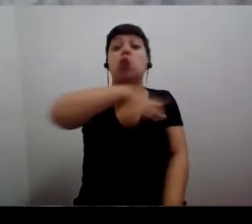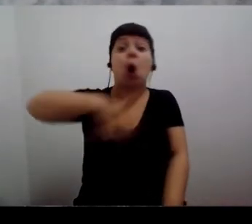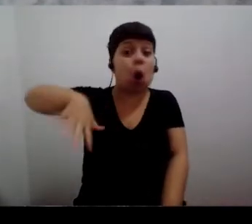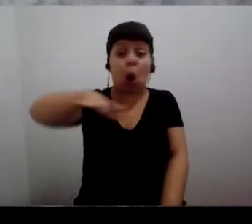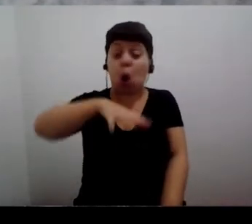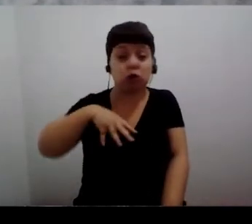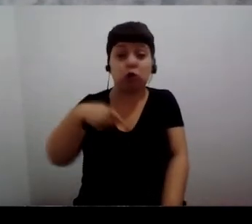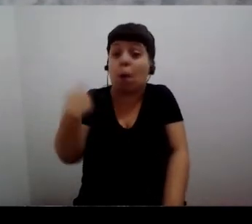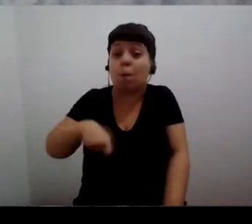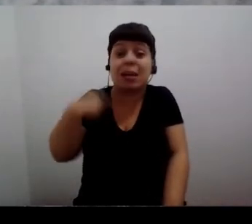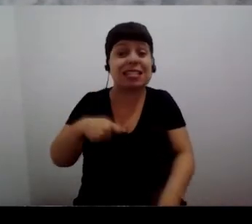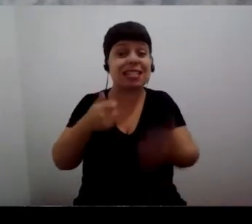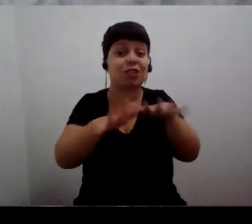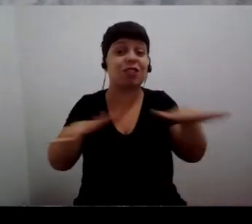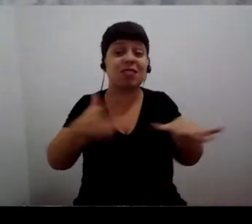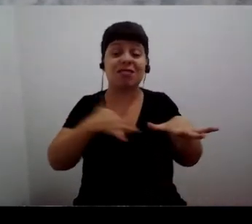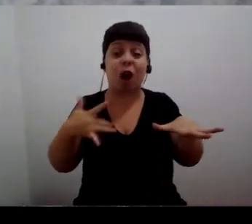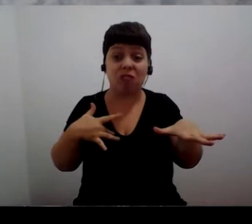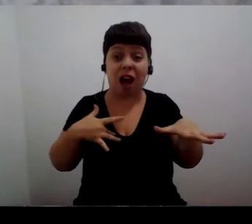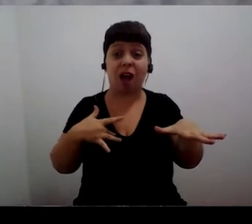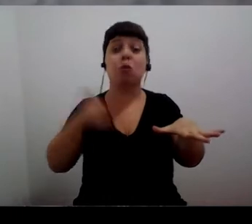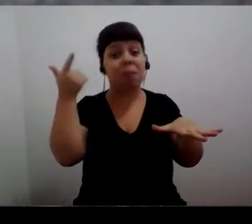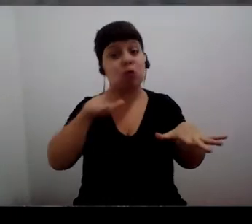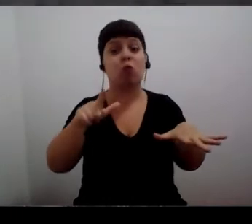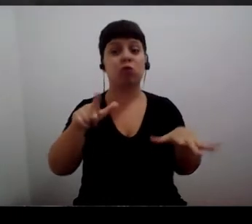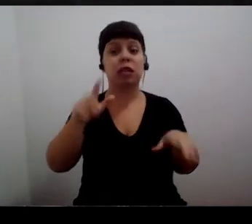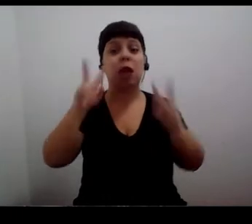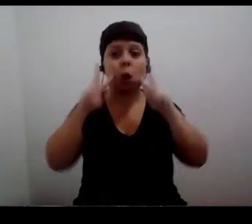healthy ocean and all the services that the ocean provides.